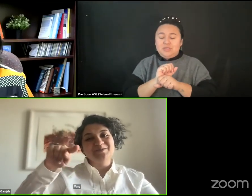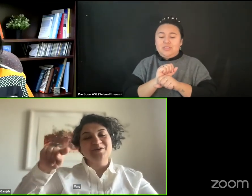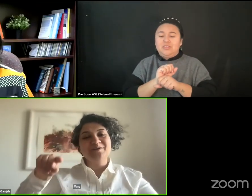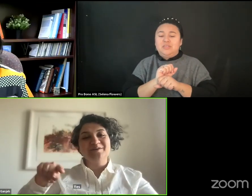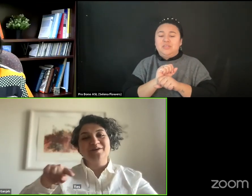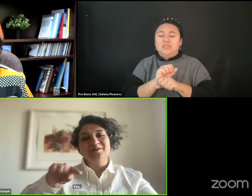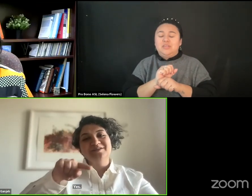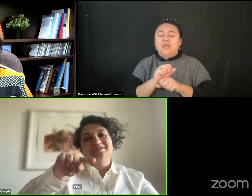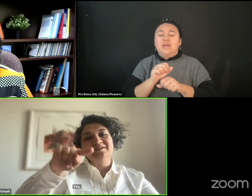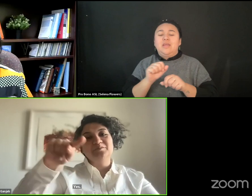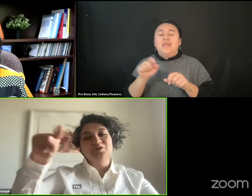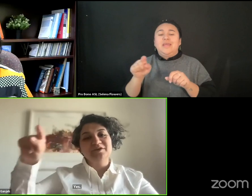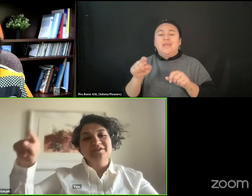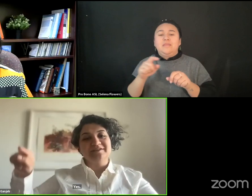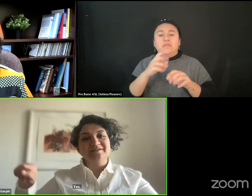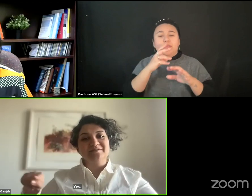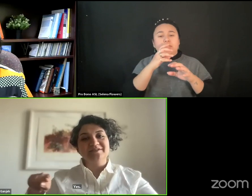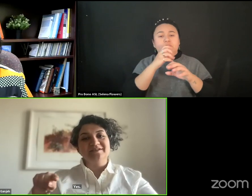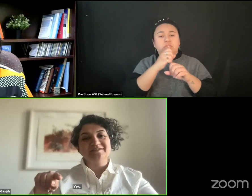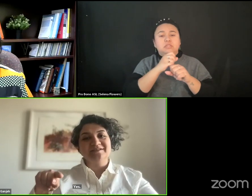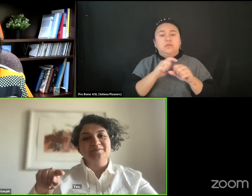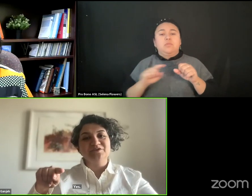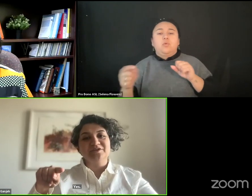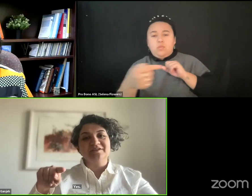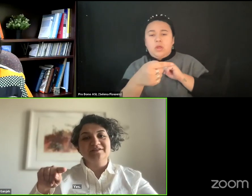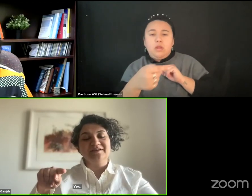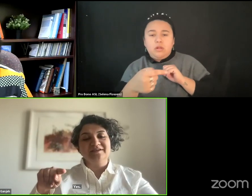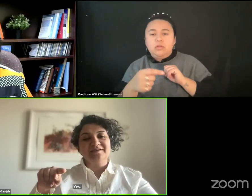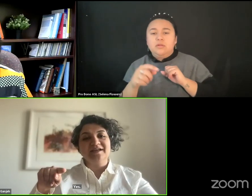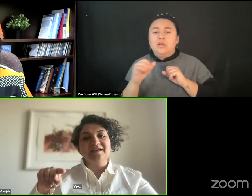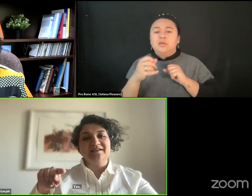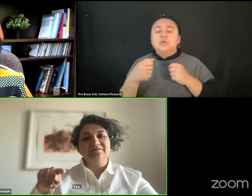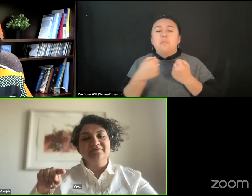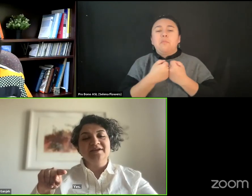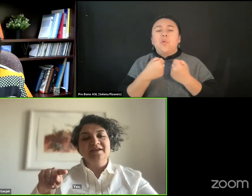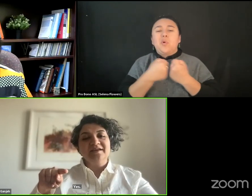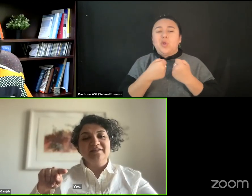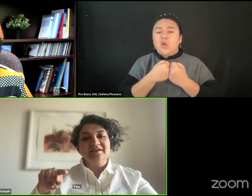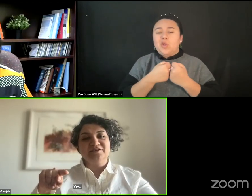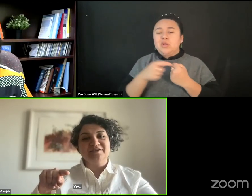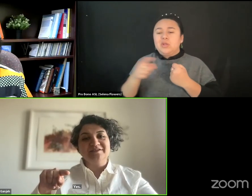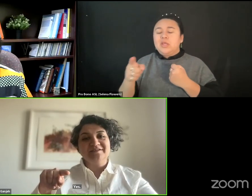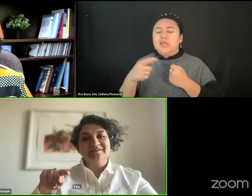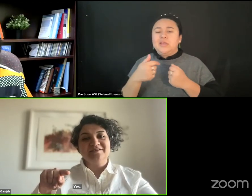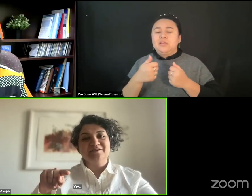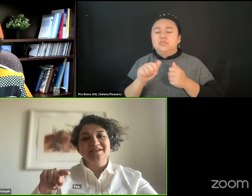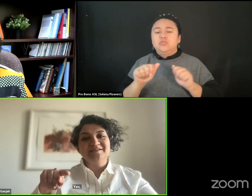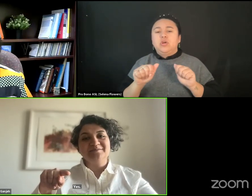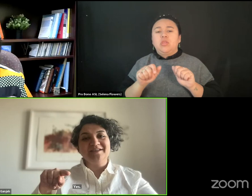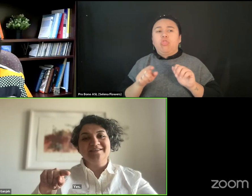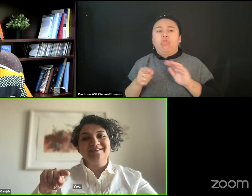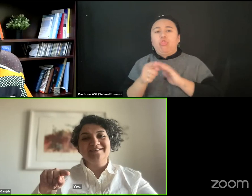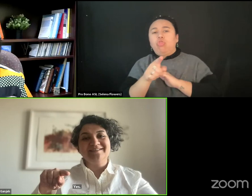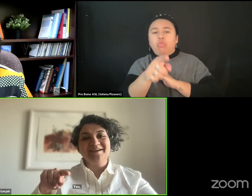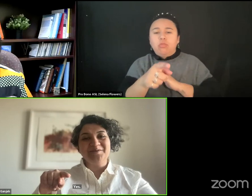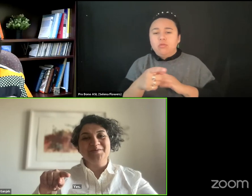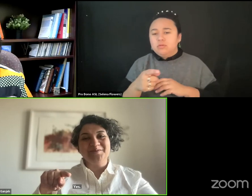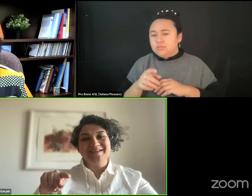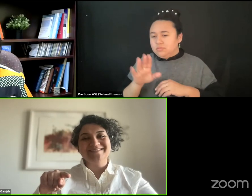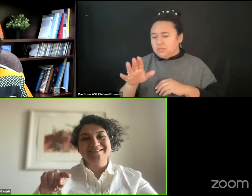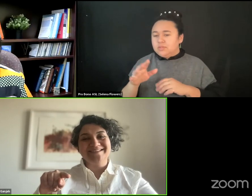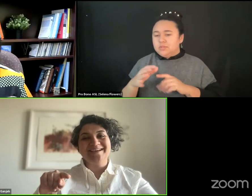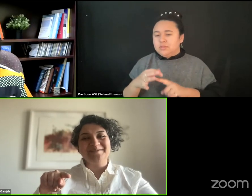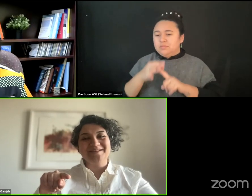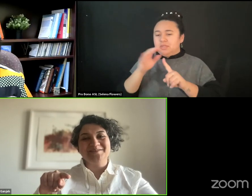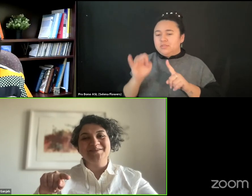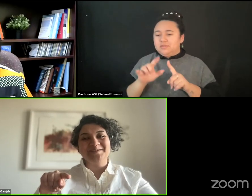censorship, going around even the borders, which is a special style of theater. So, Nassim, I think now